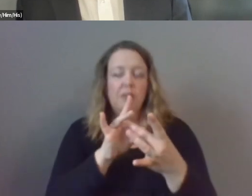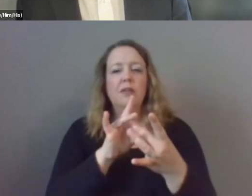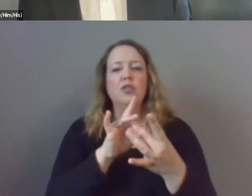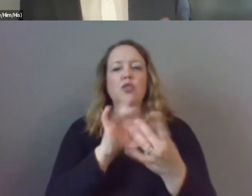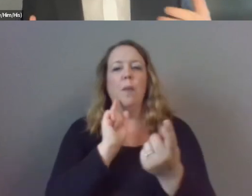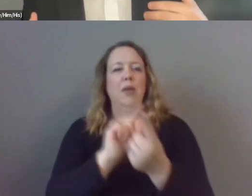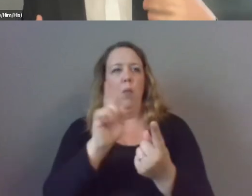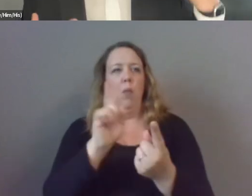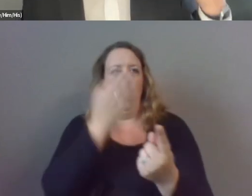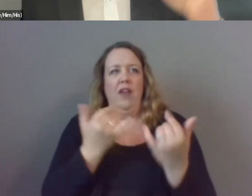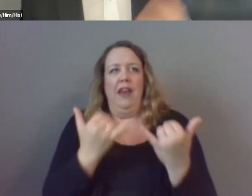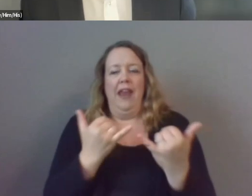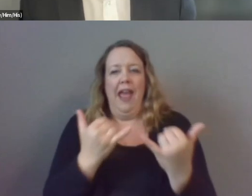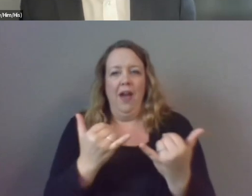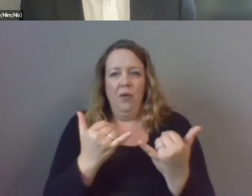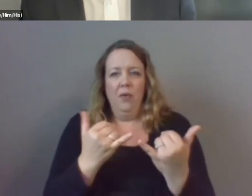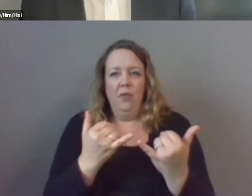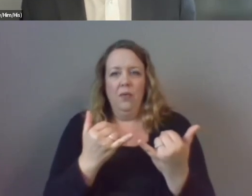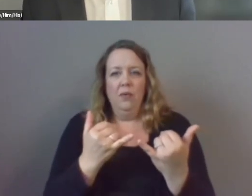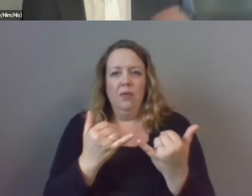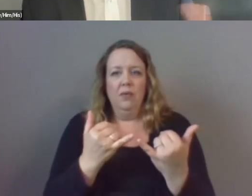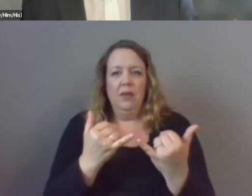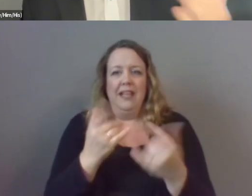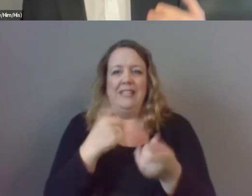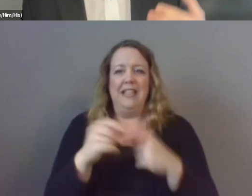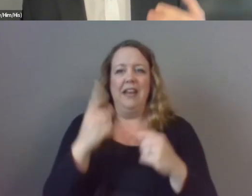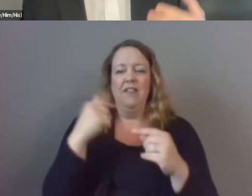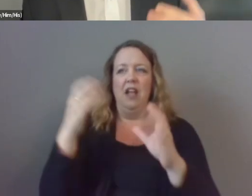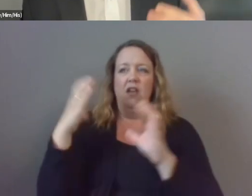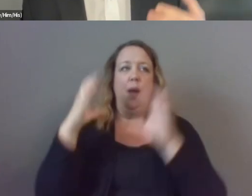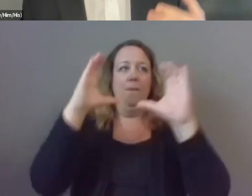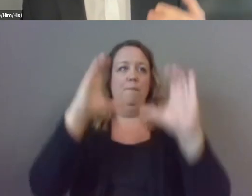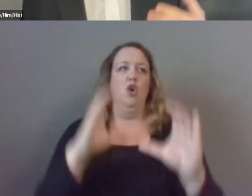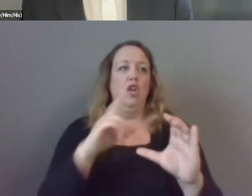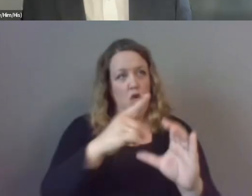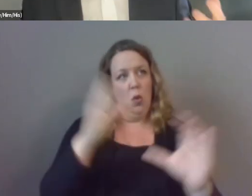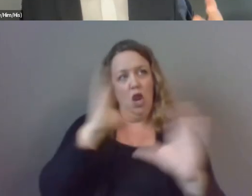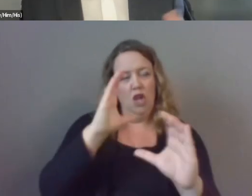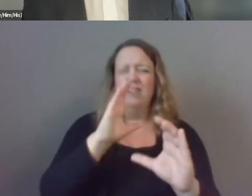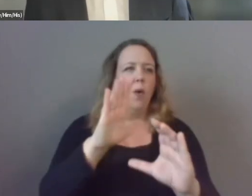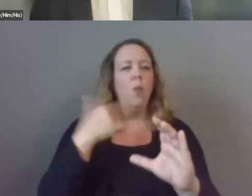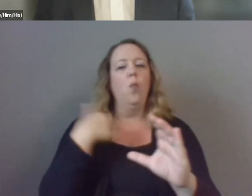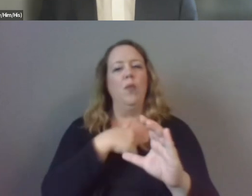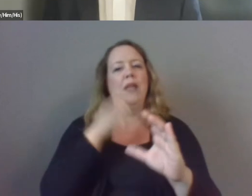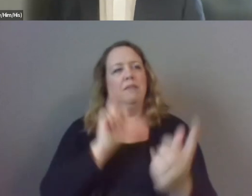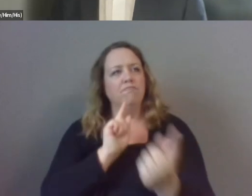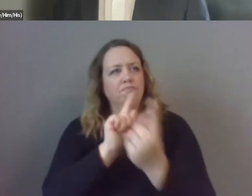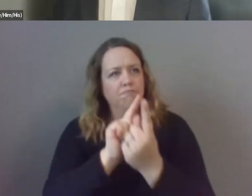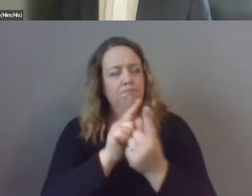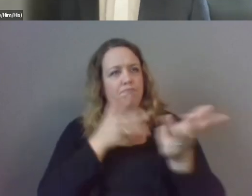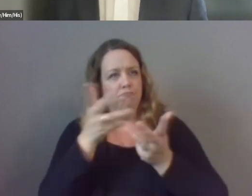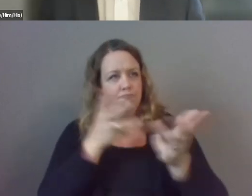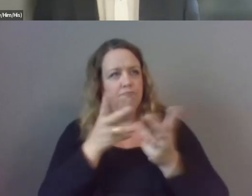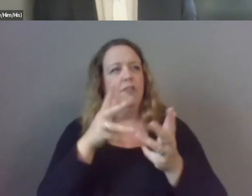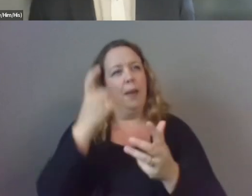to as opposed to imposing the burden on them to seek out some of that connection so for us to really meet the mental health moment